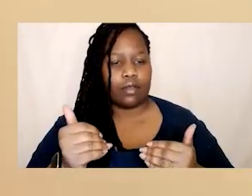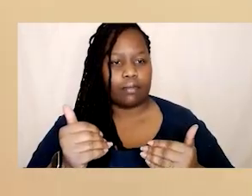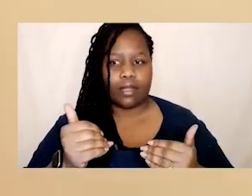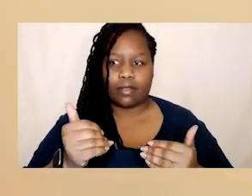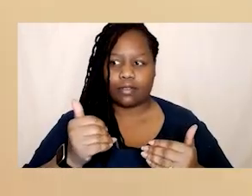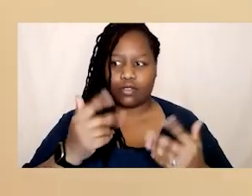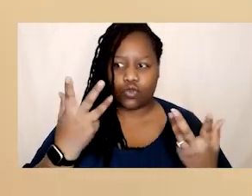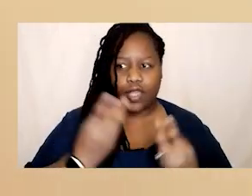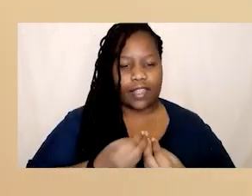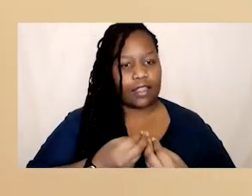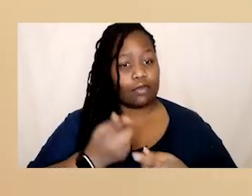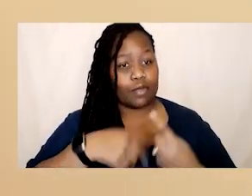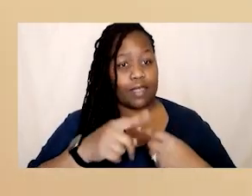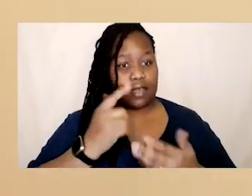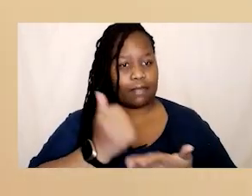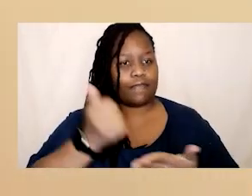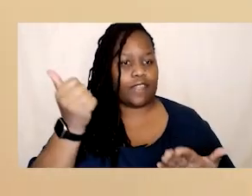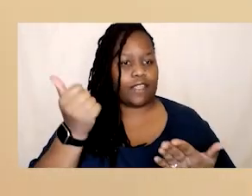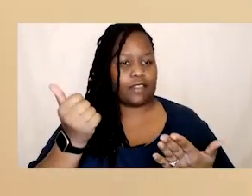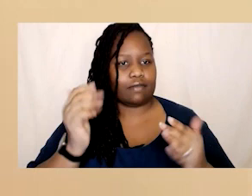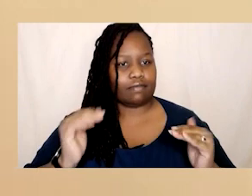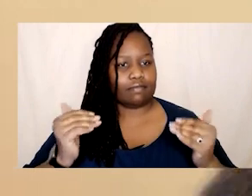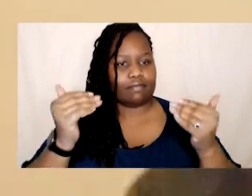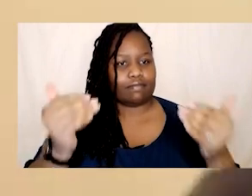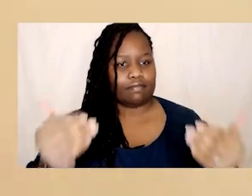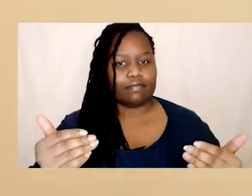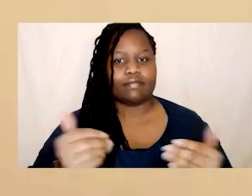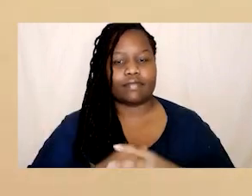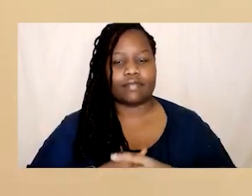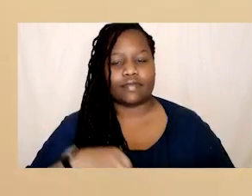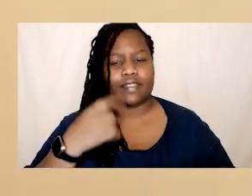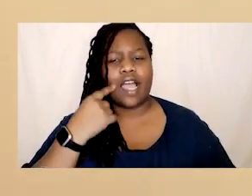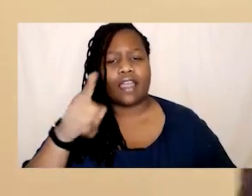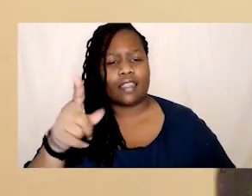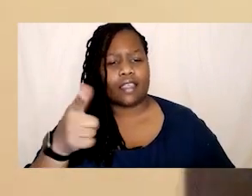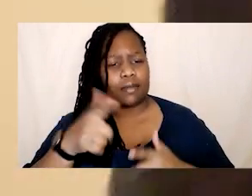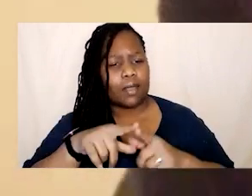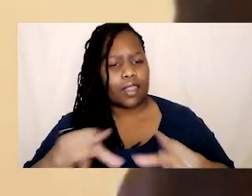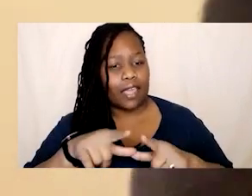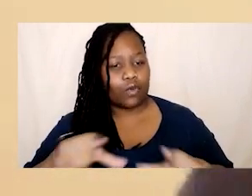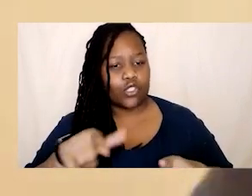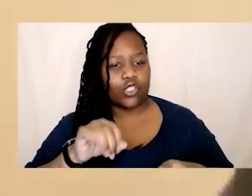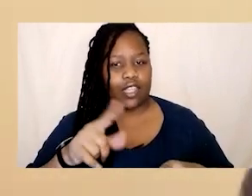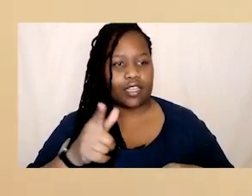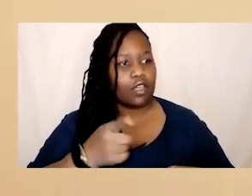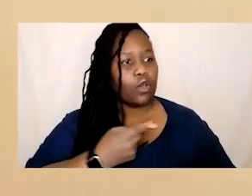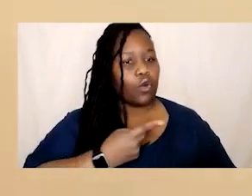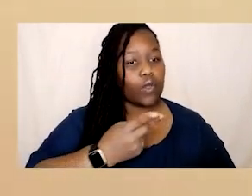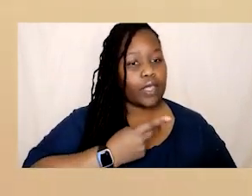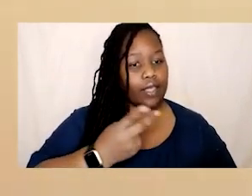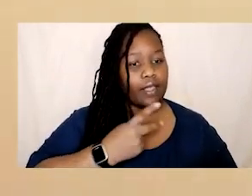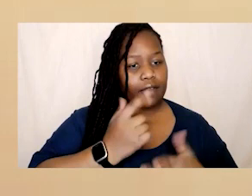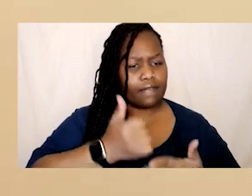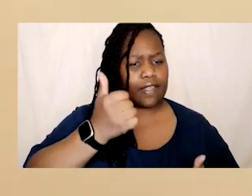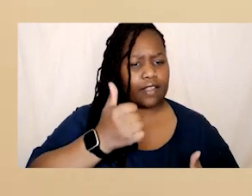um definitely um I think it's that language though that that slight nuance of and we're amazing like those kind of things but